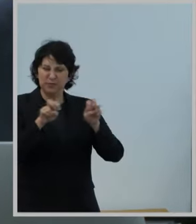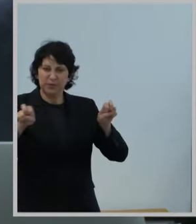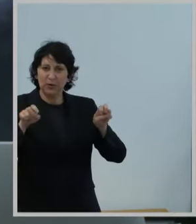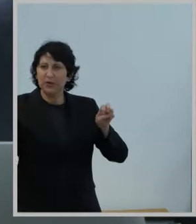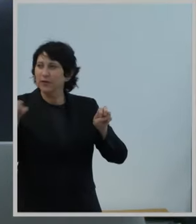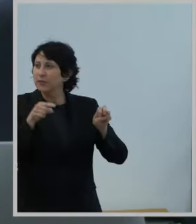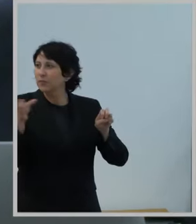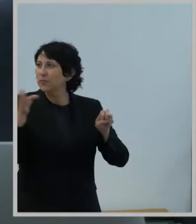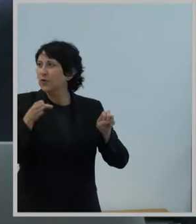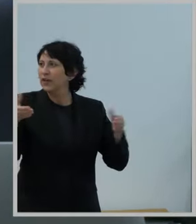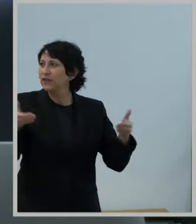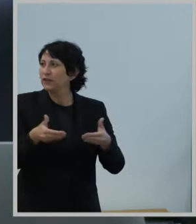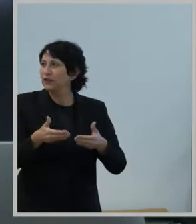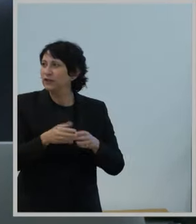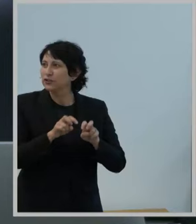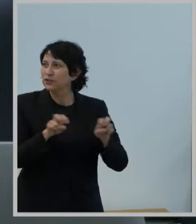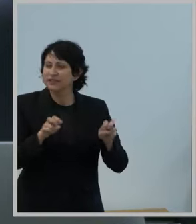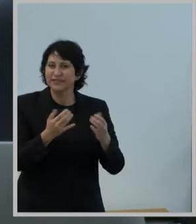will give the introduction.